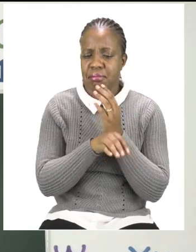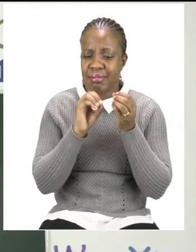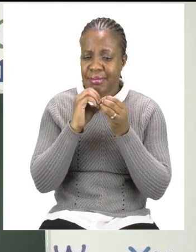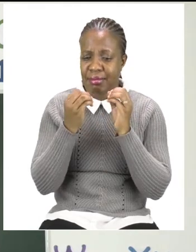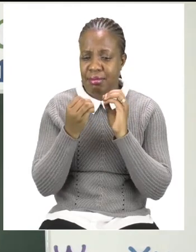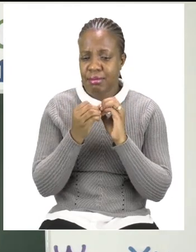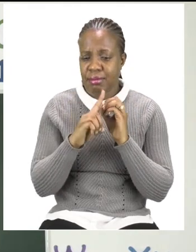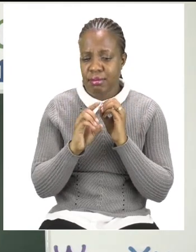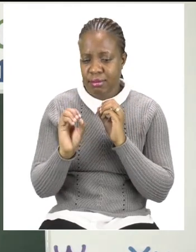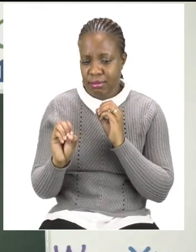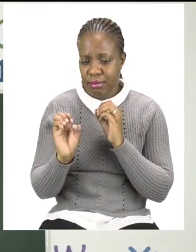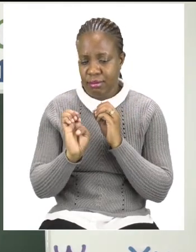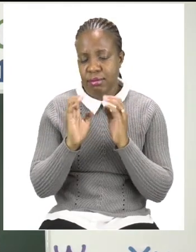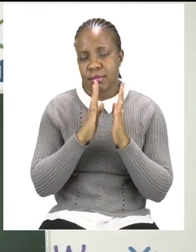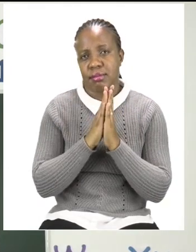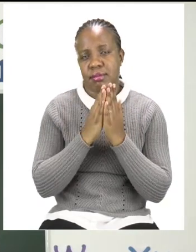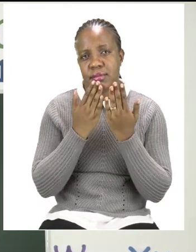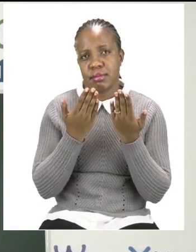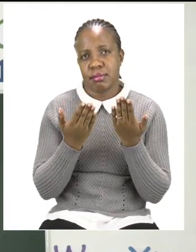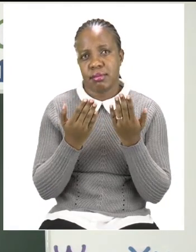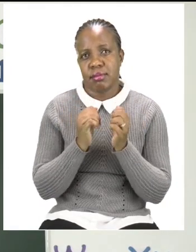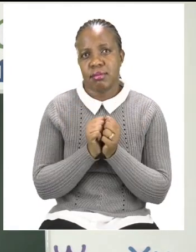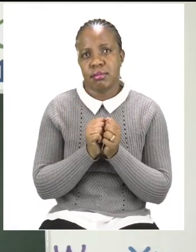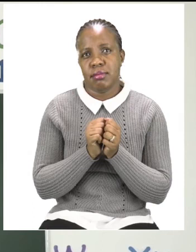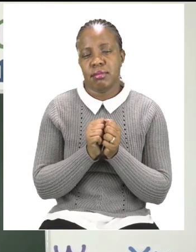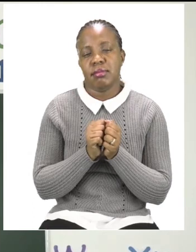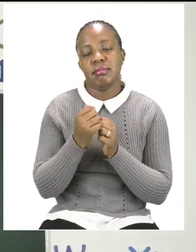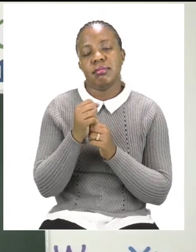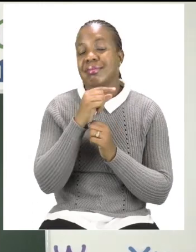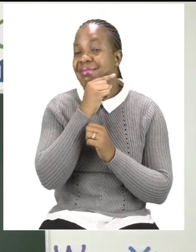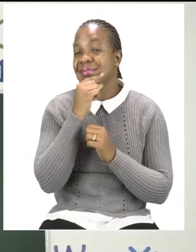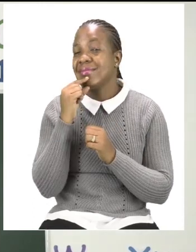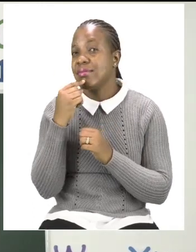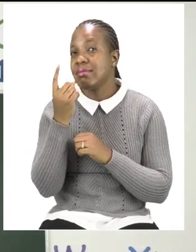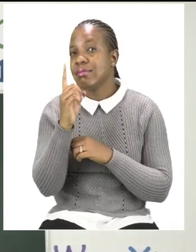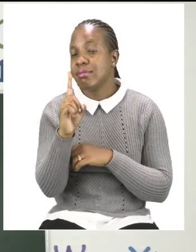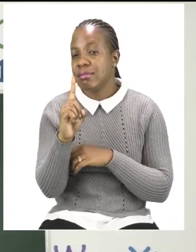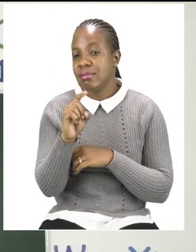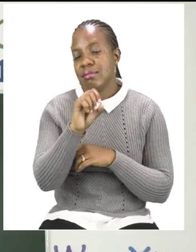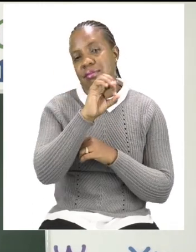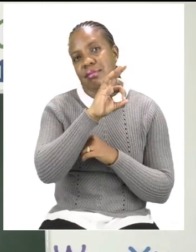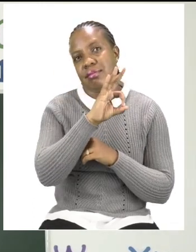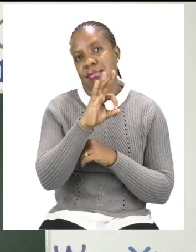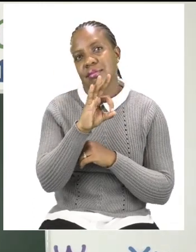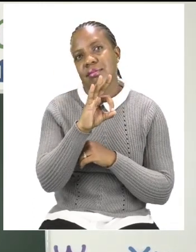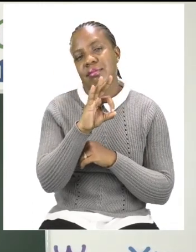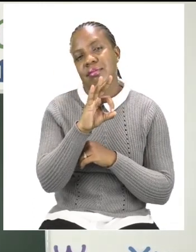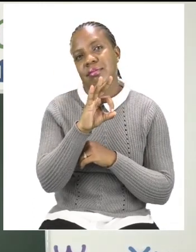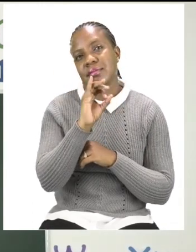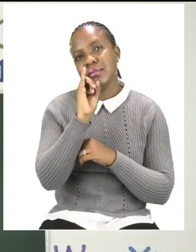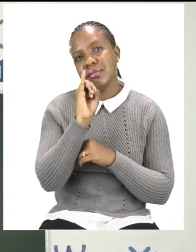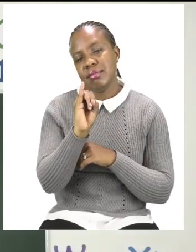And that fruit is called a FIG. So, we are going to write the name. We have